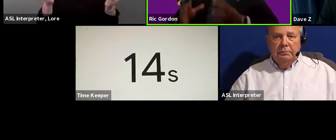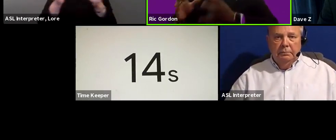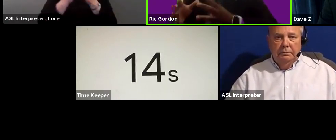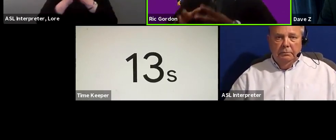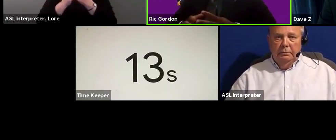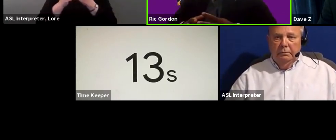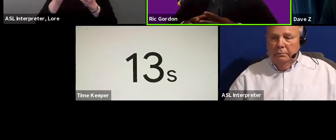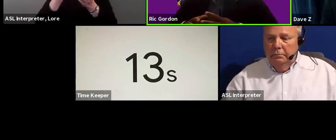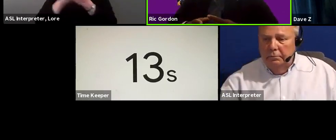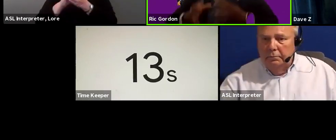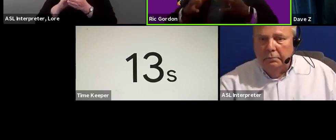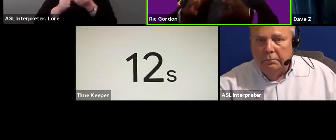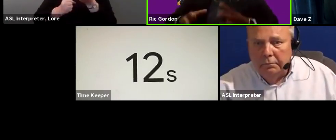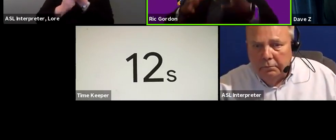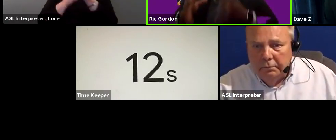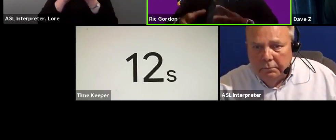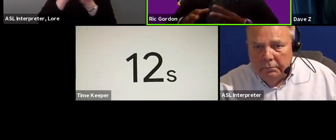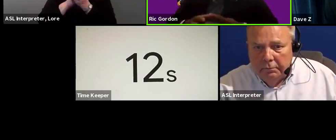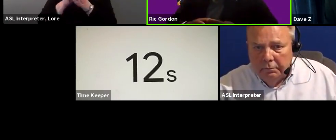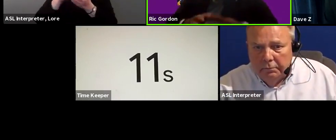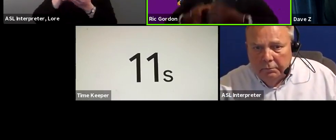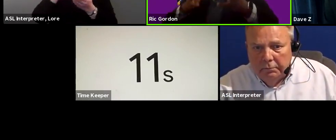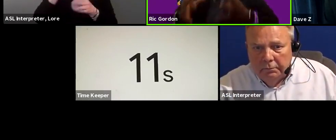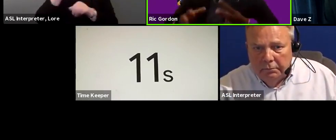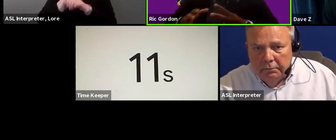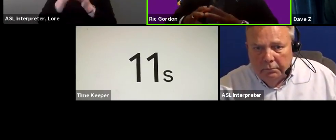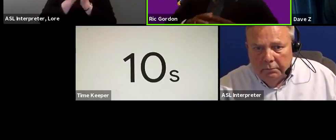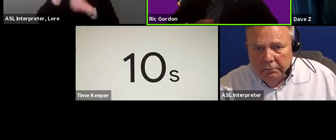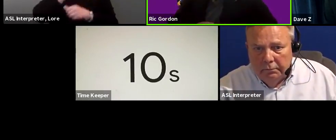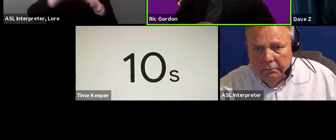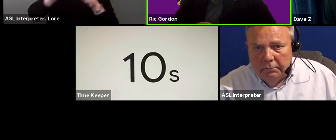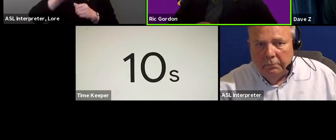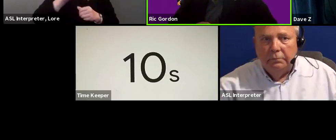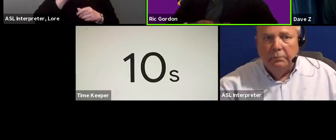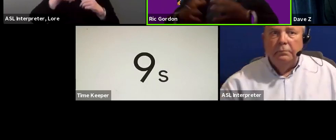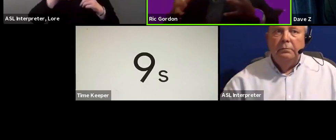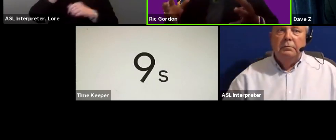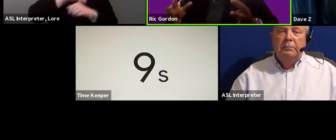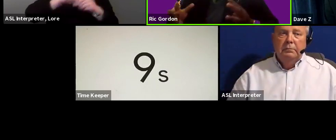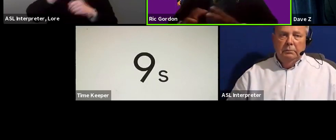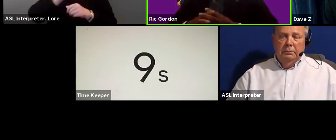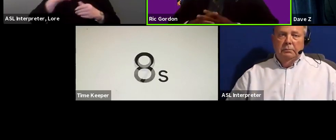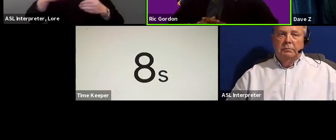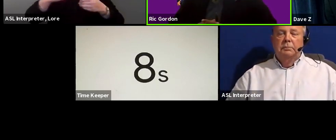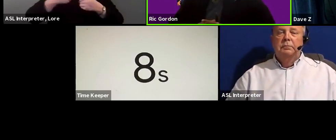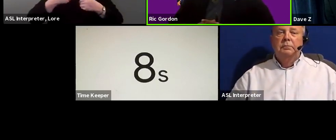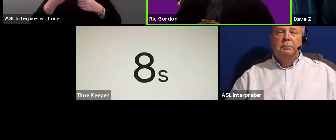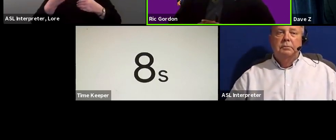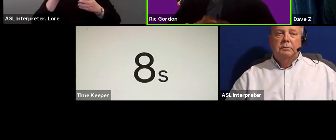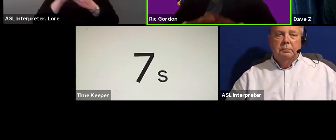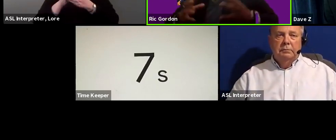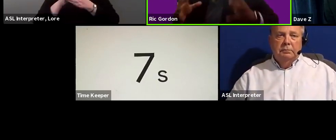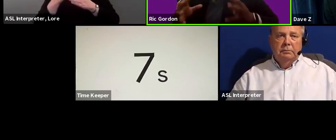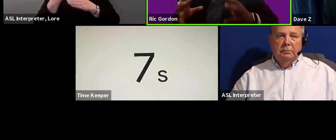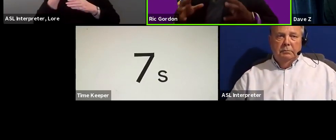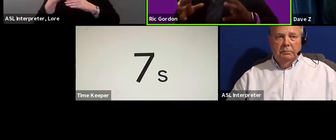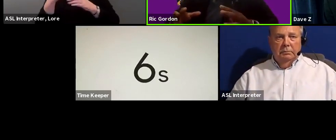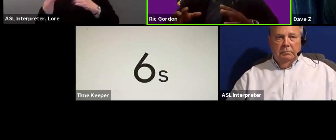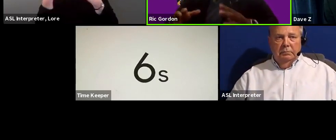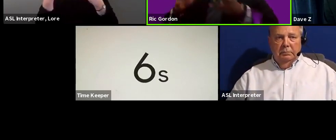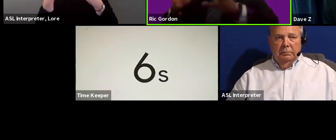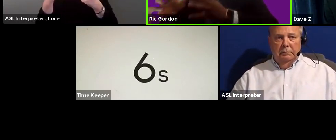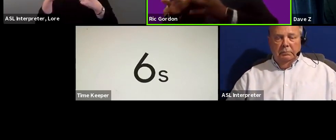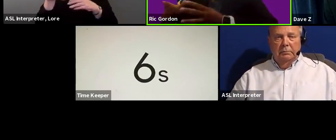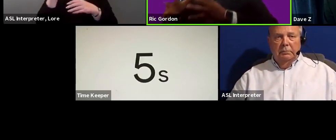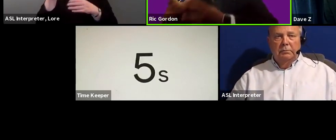And that stands by those things, by learning to work with each other, talk with each other, having those building exercises to find